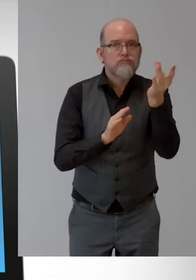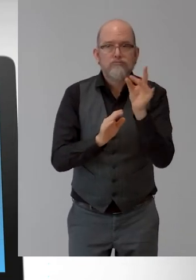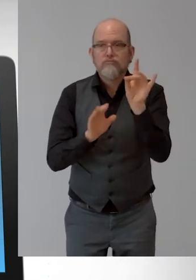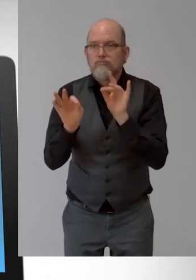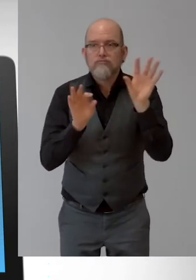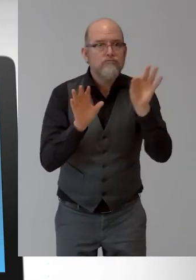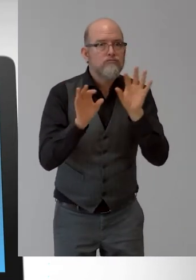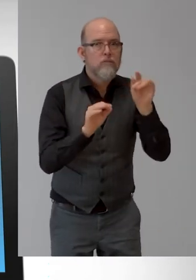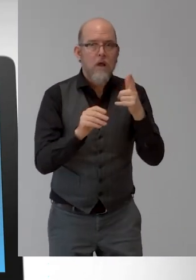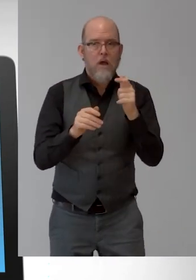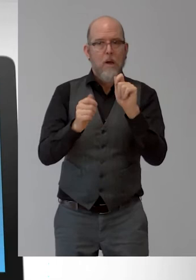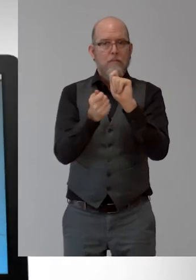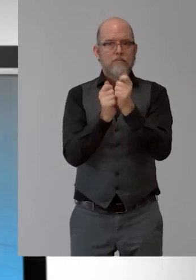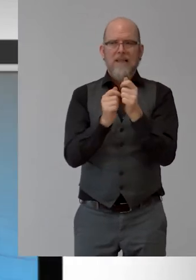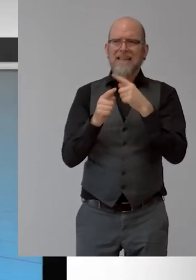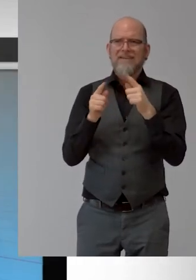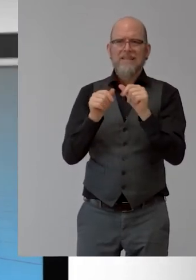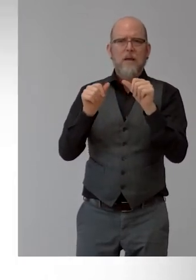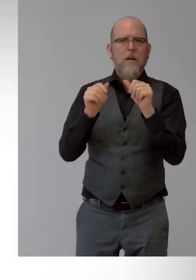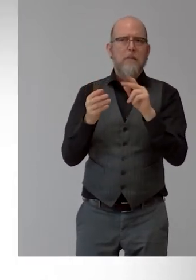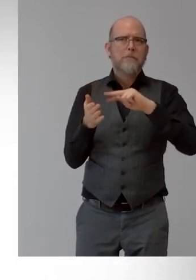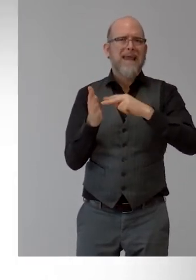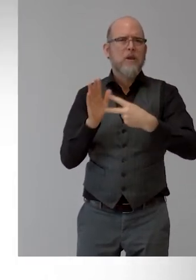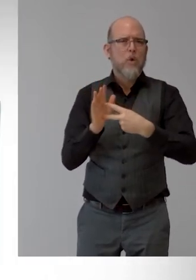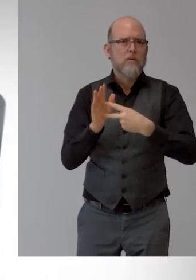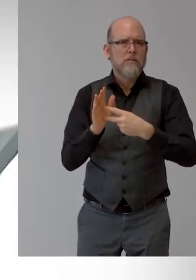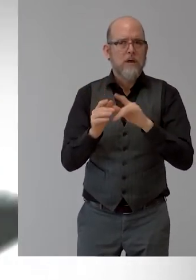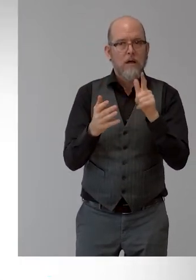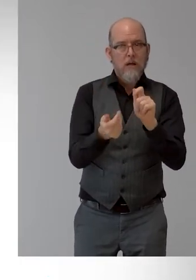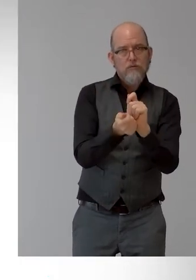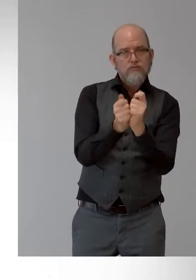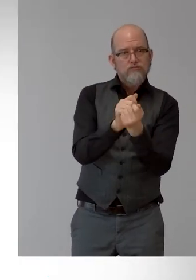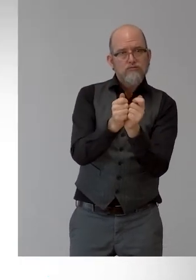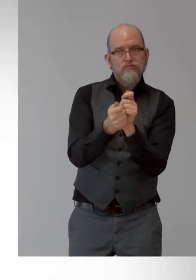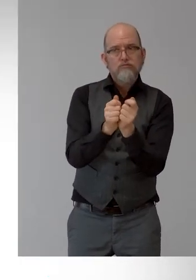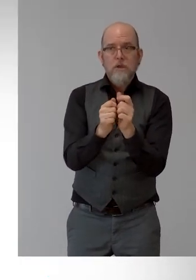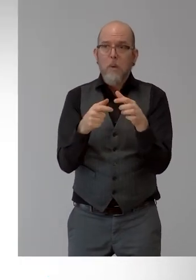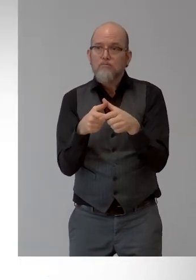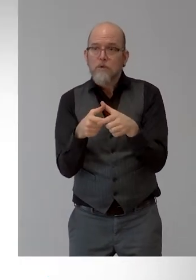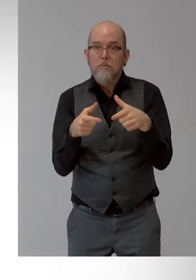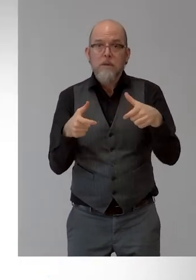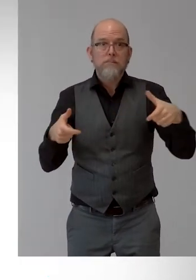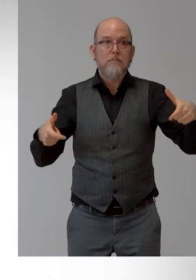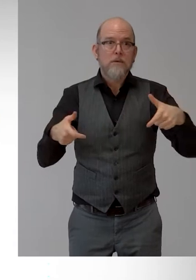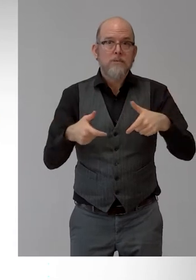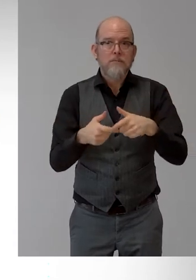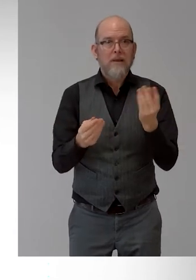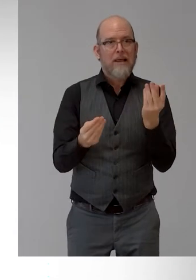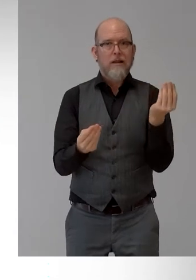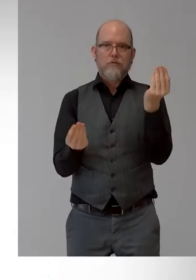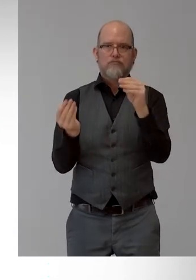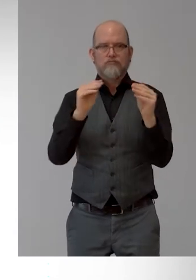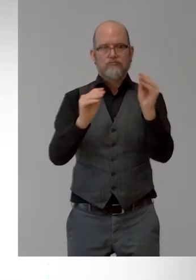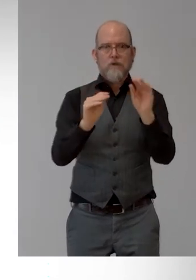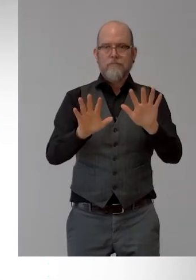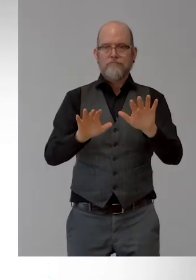You start with a basic shape, change the size, change the shape, add shapes together and cut bits away. Then,